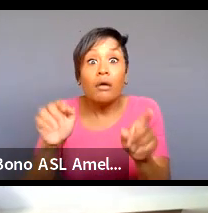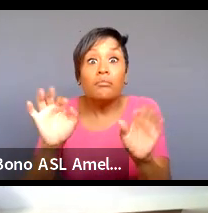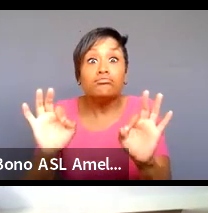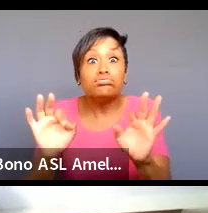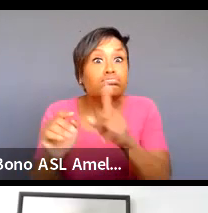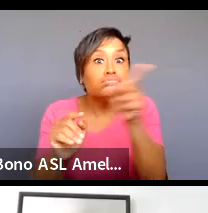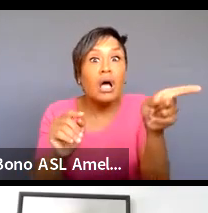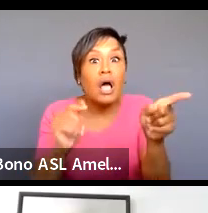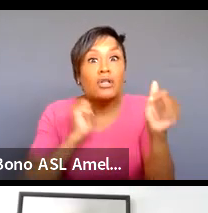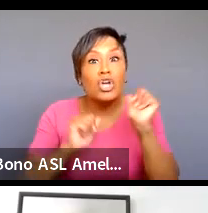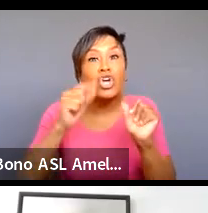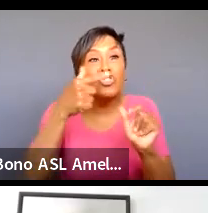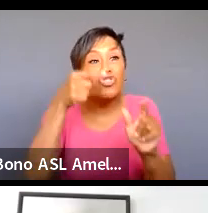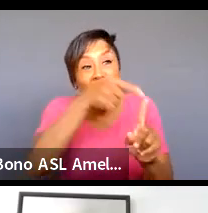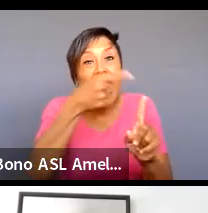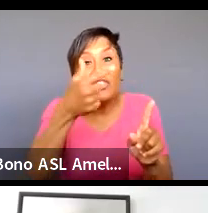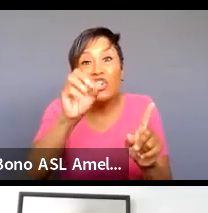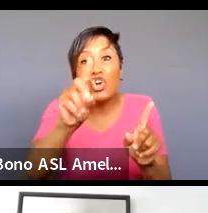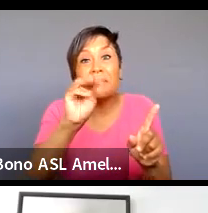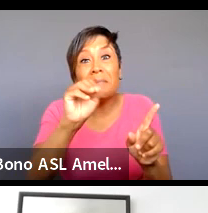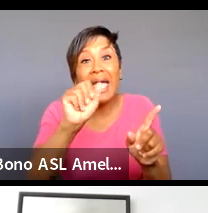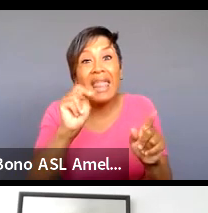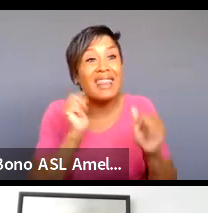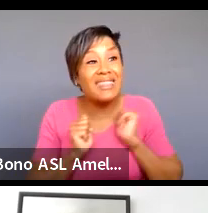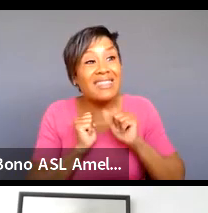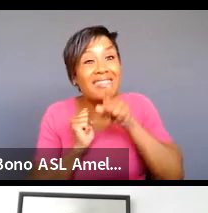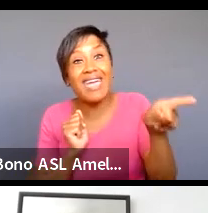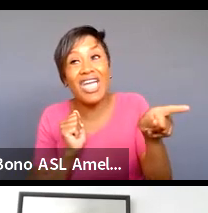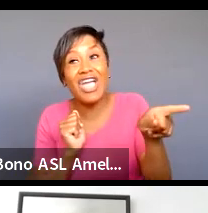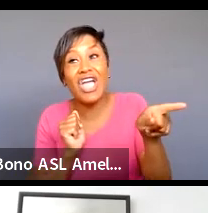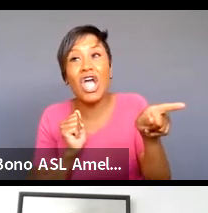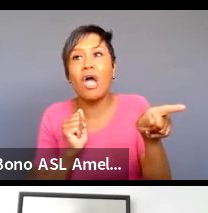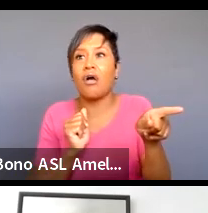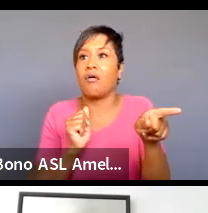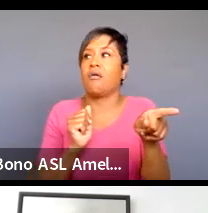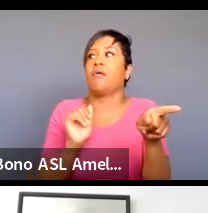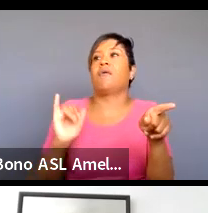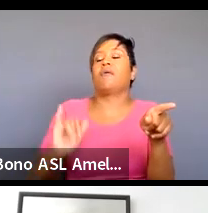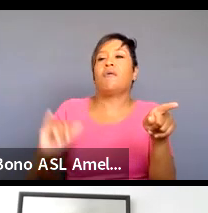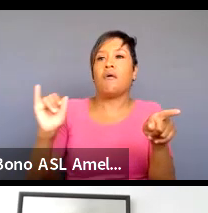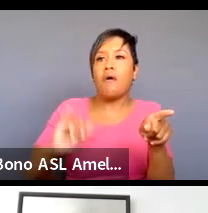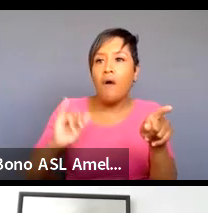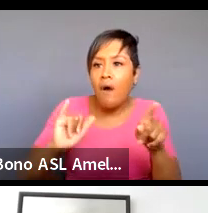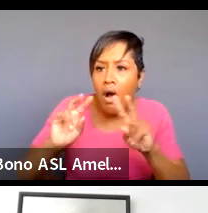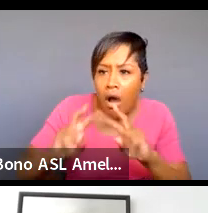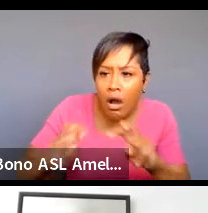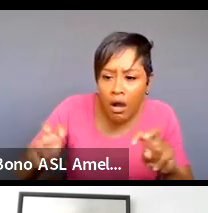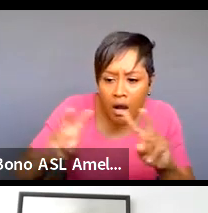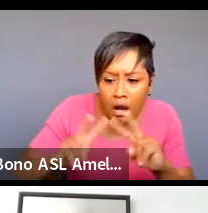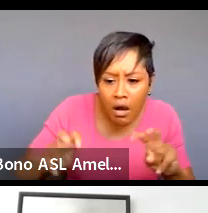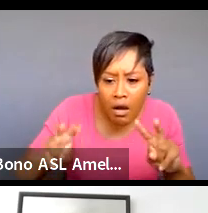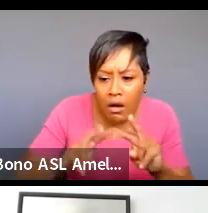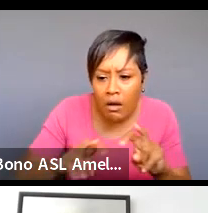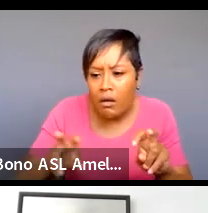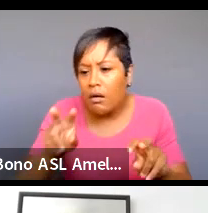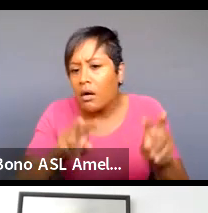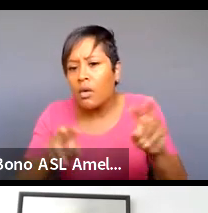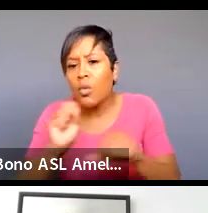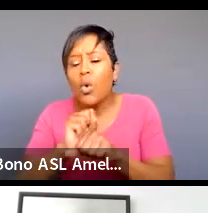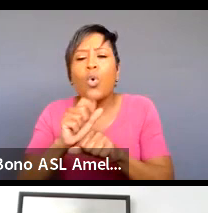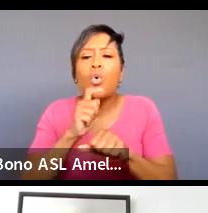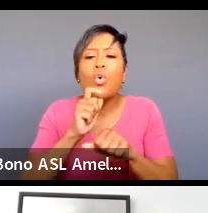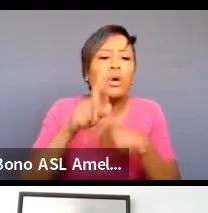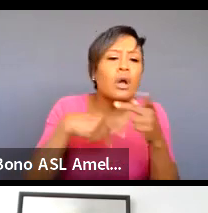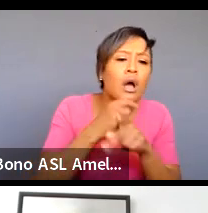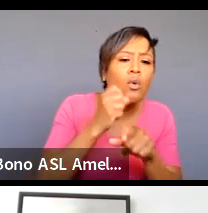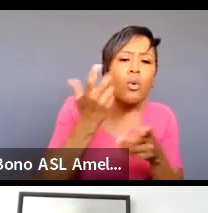and it's a solo show at the goodman and so it takes starting to look at some of these pieces and seeing like and who's doing